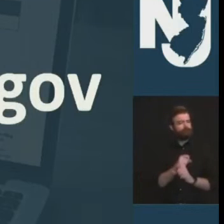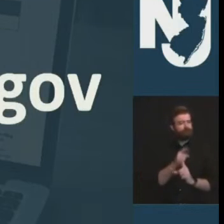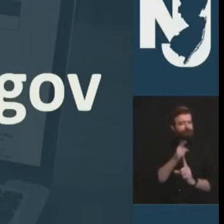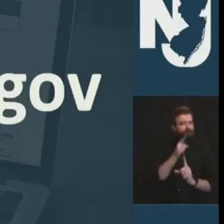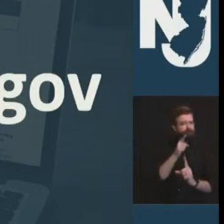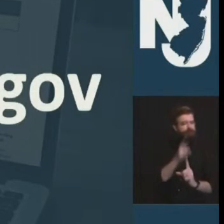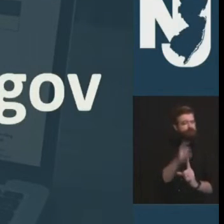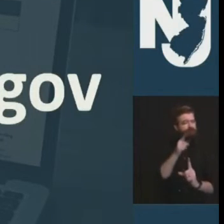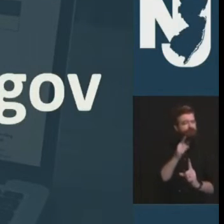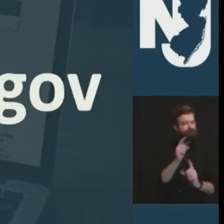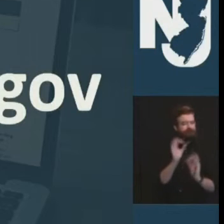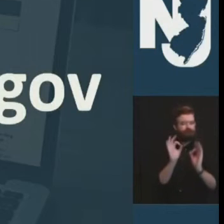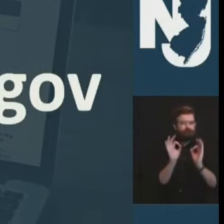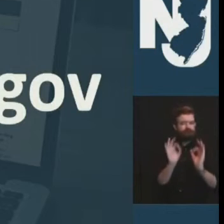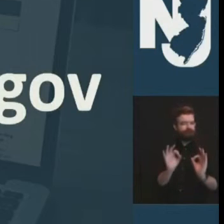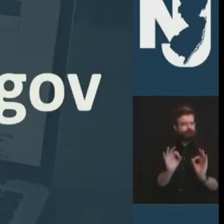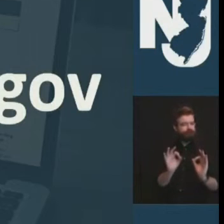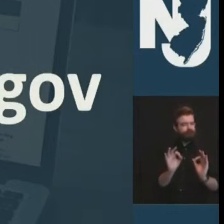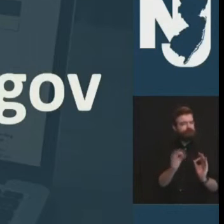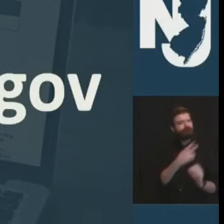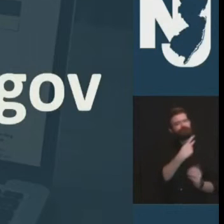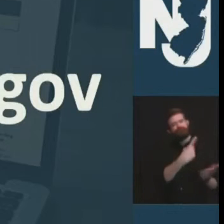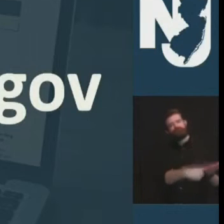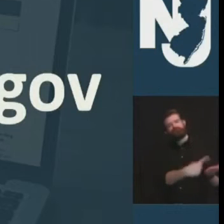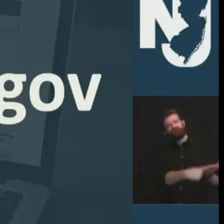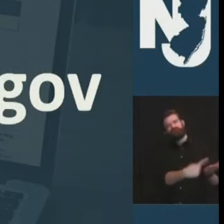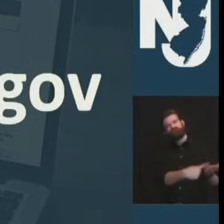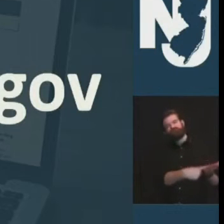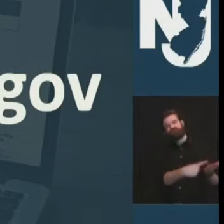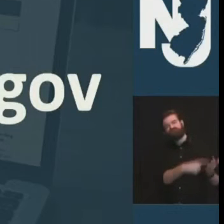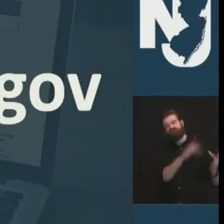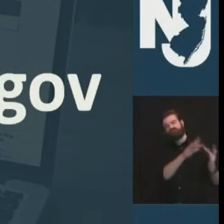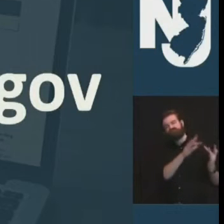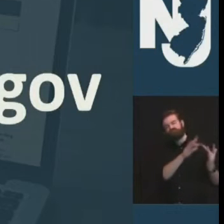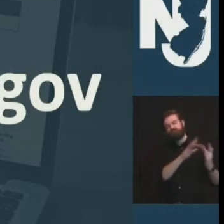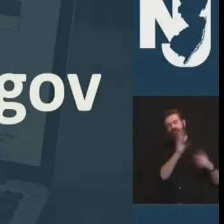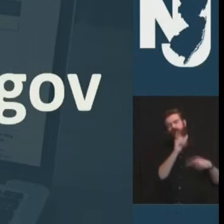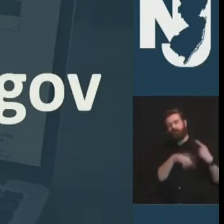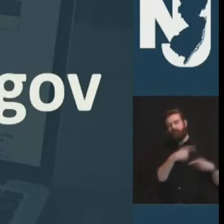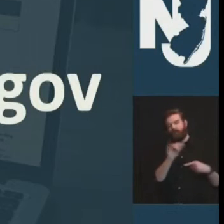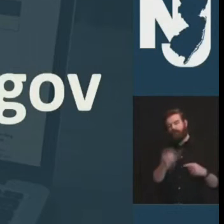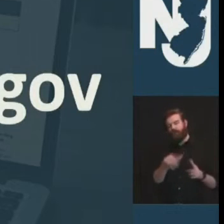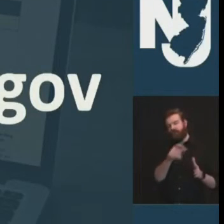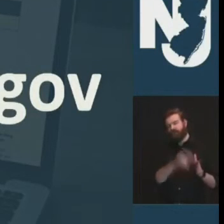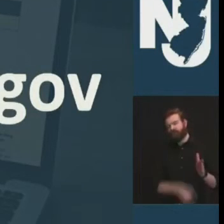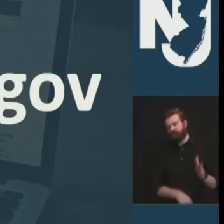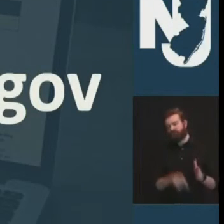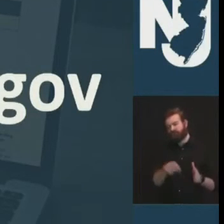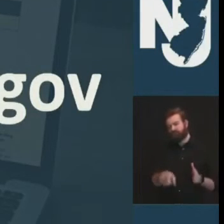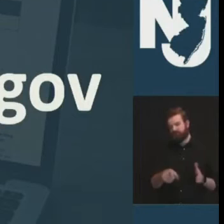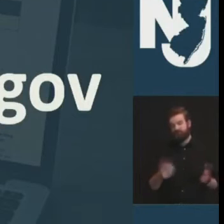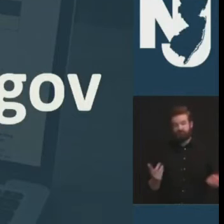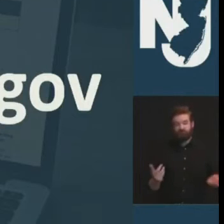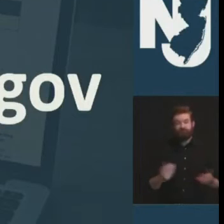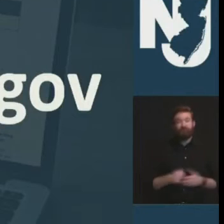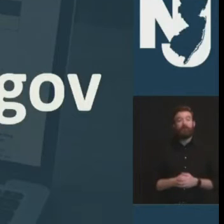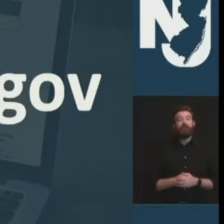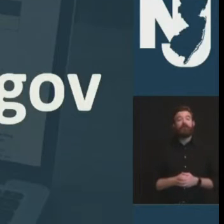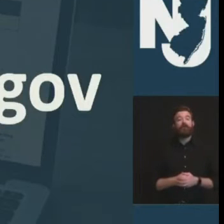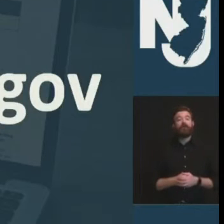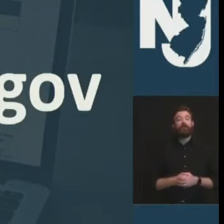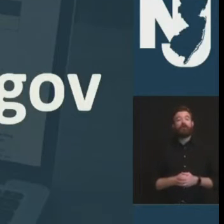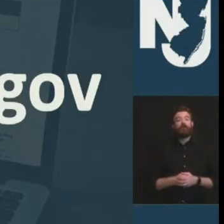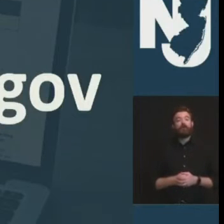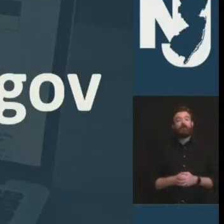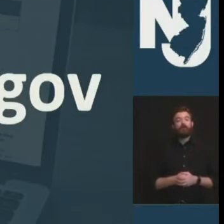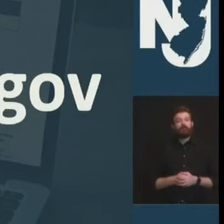and he and i were back and forth on that this morning so let's move on it's a first time together since our thursday which means unemployment